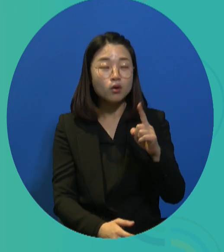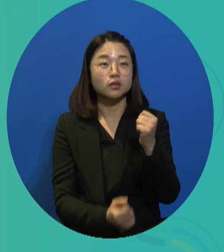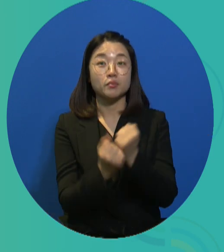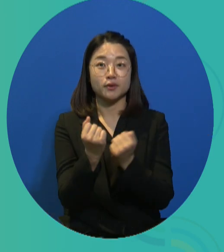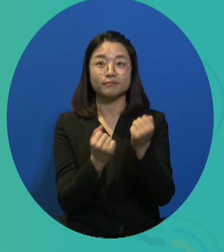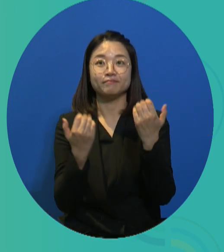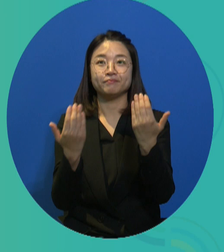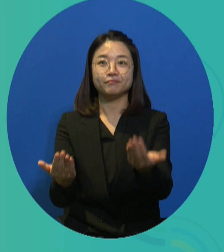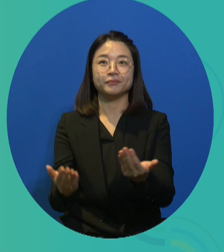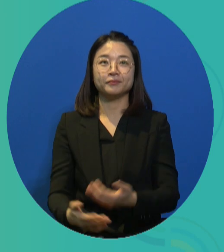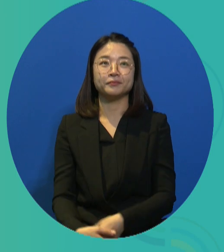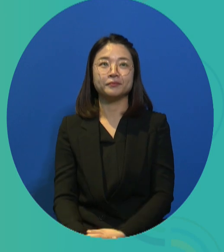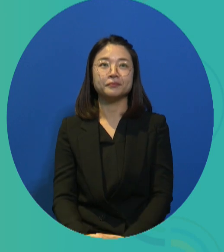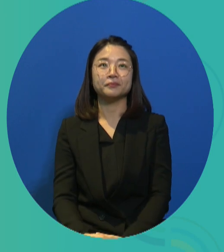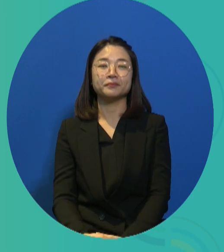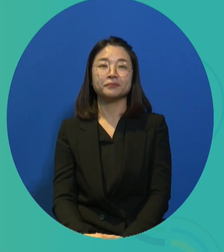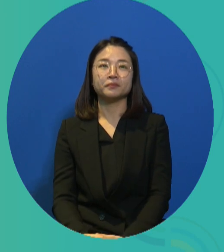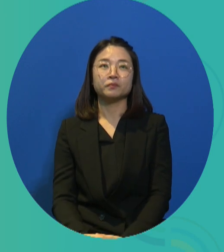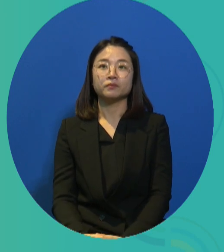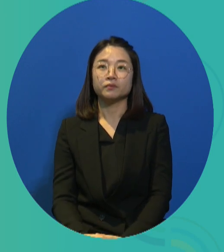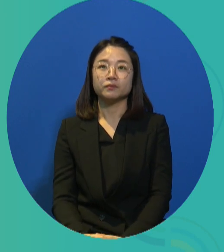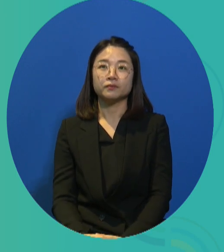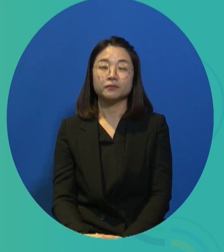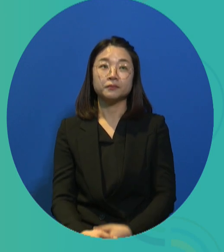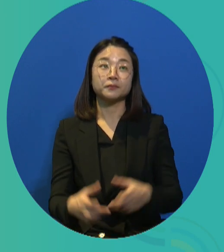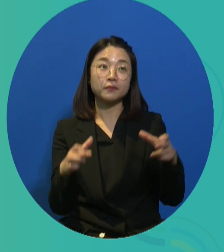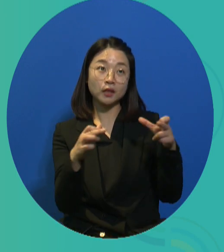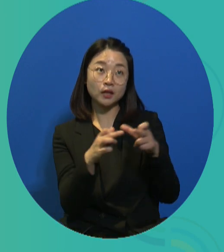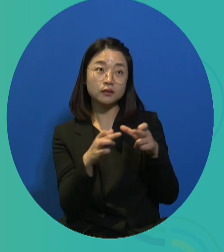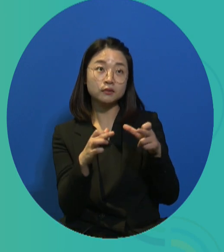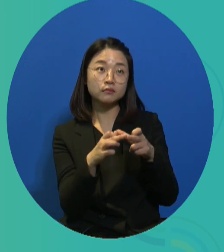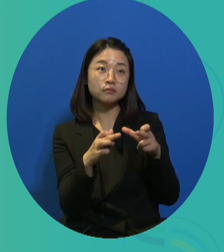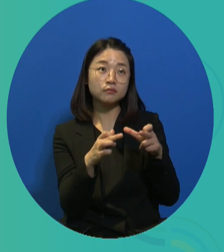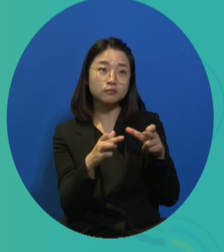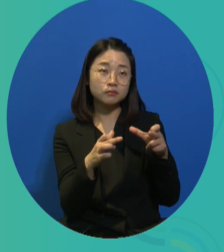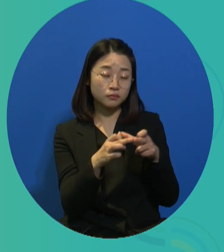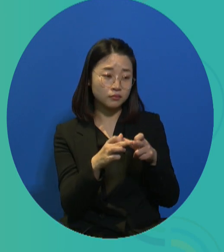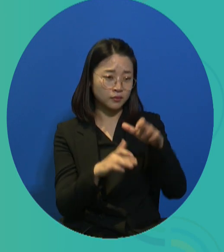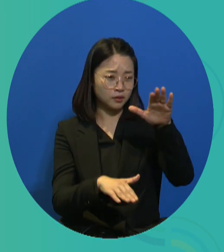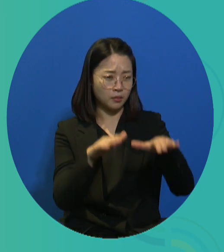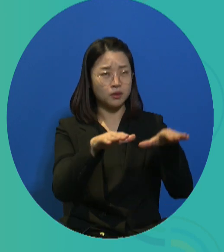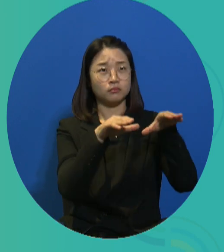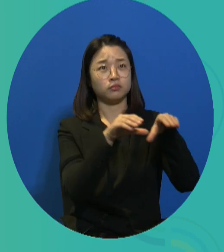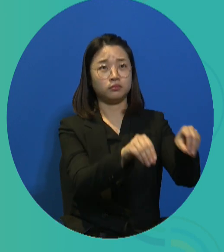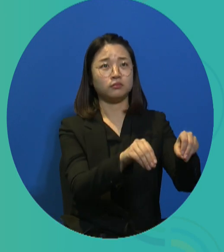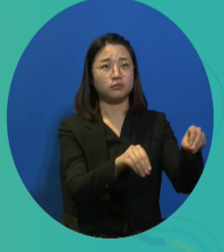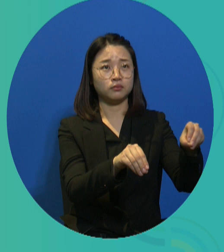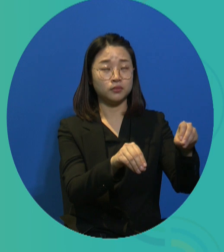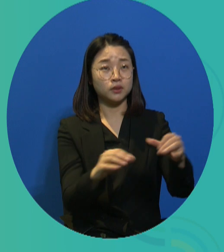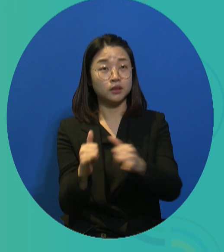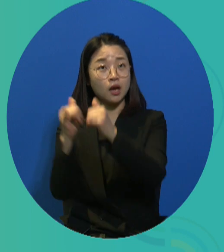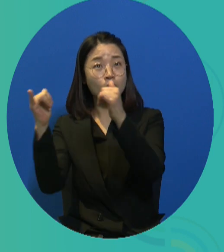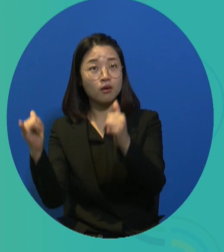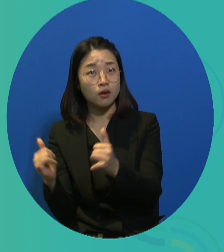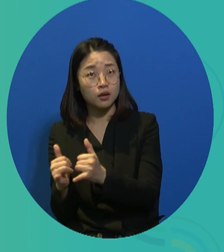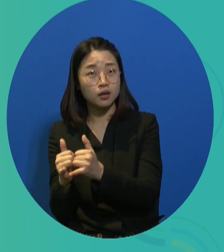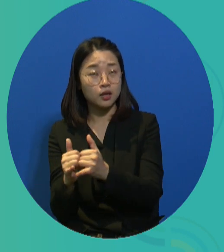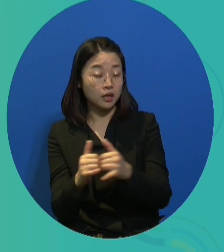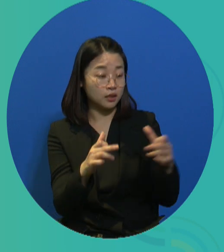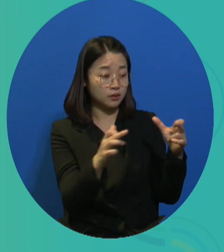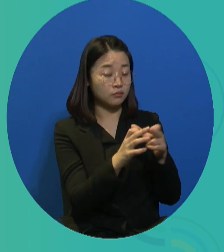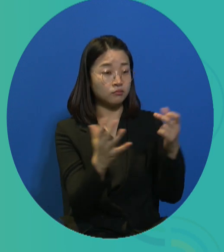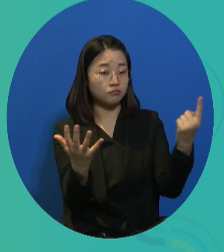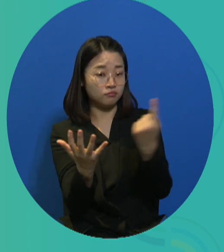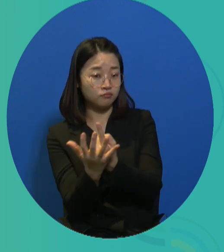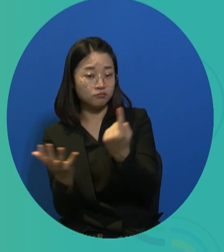at some of the rights related to work that have been announced by ILO. In order to eliminate discrimination, any